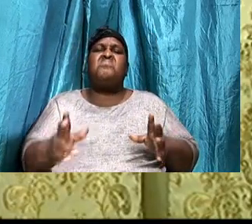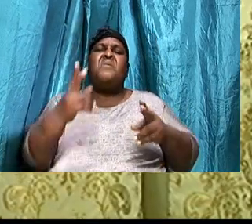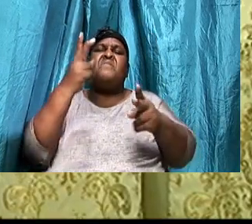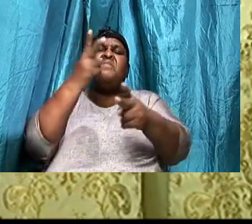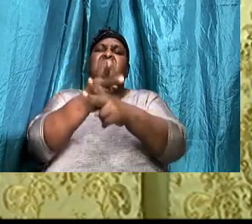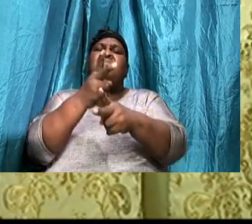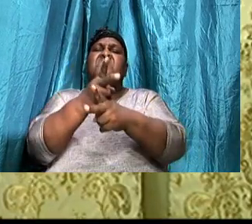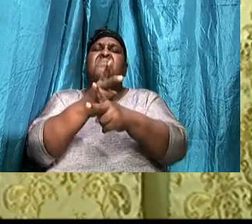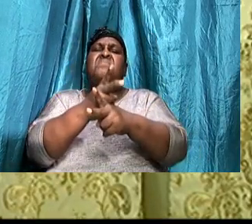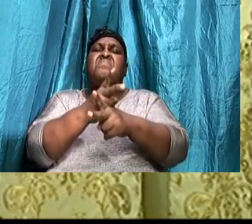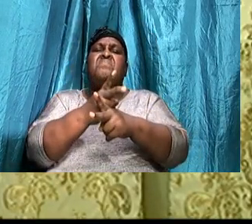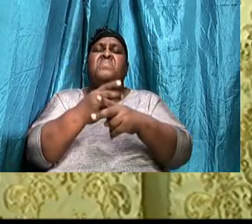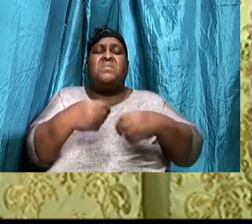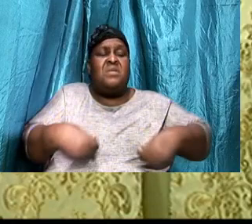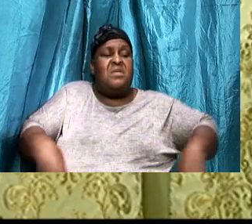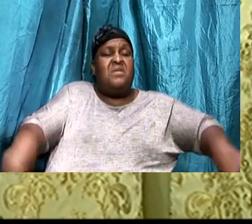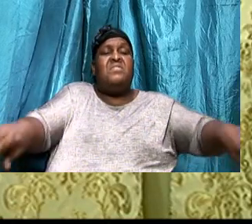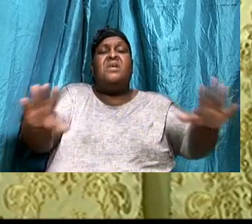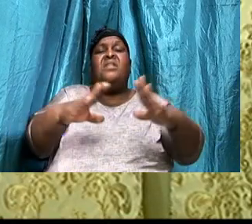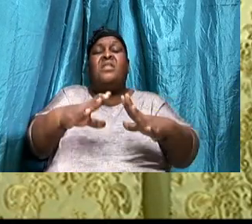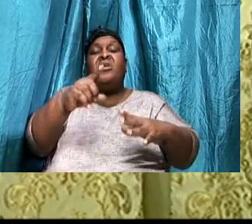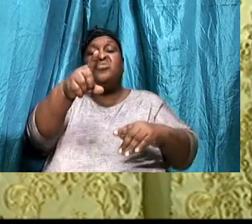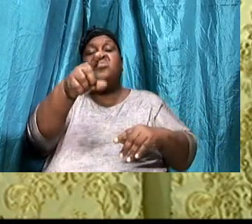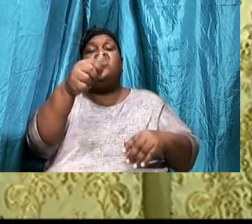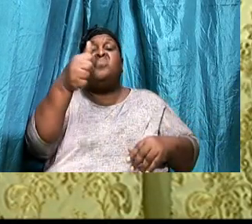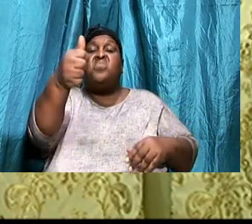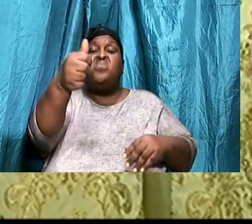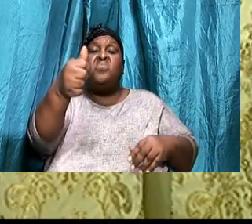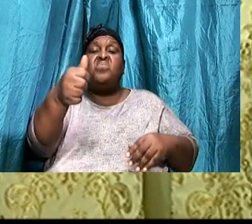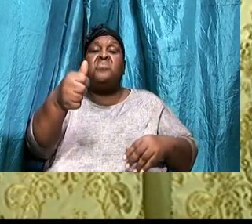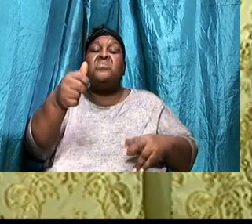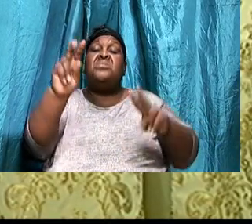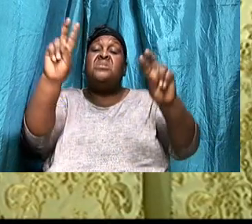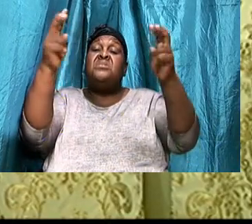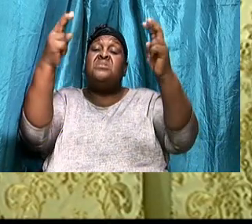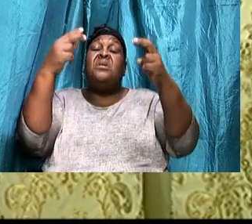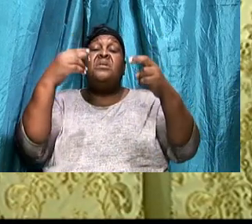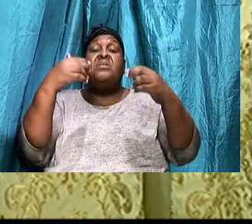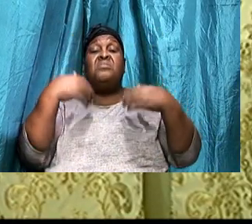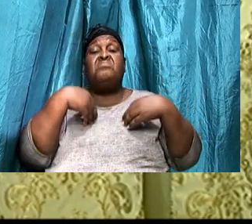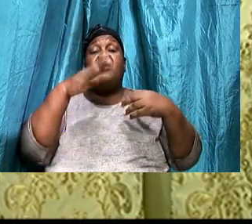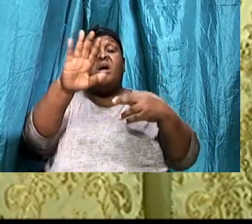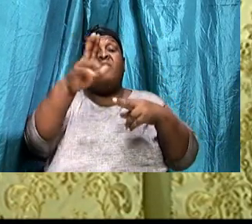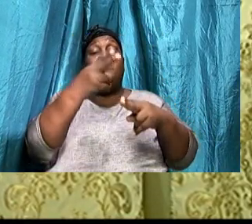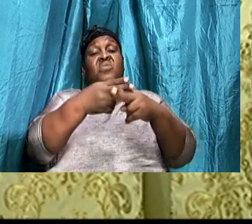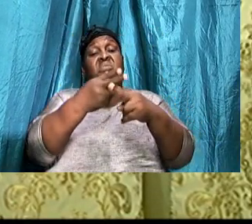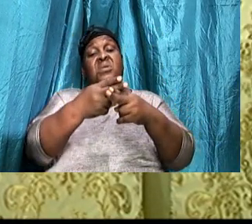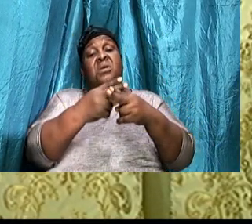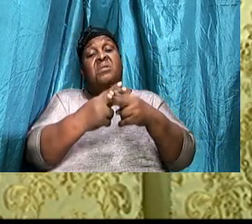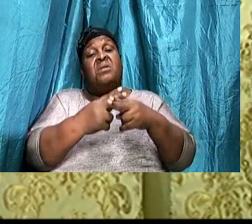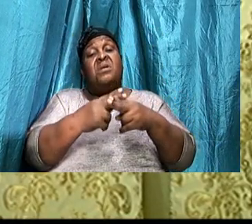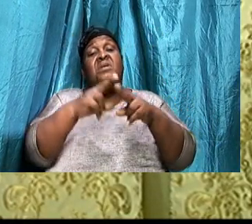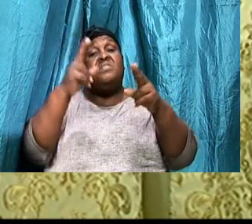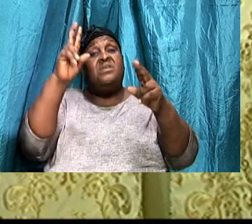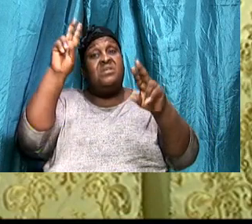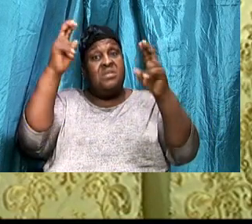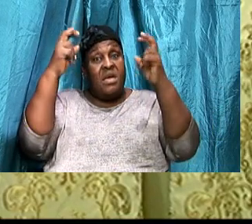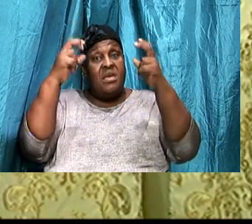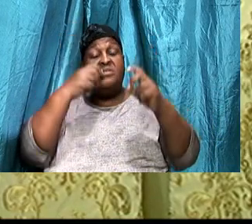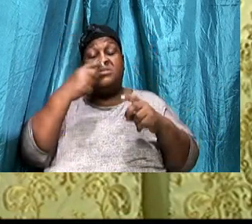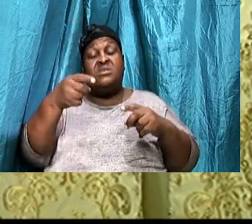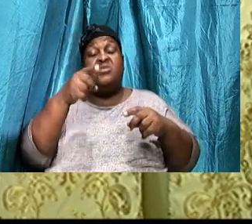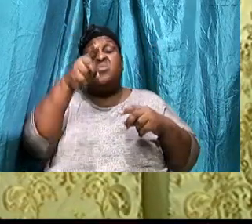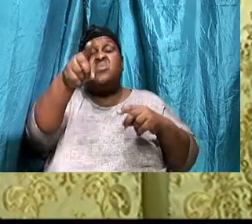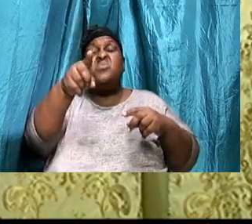The land, That you own, The title, Has your name on it, And the title, Says, That you